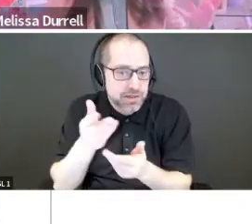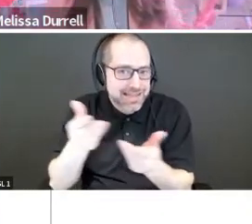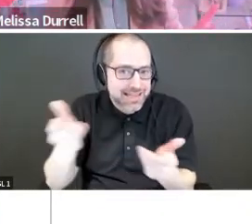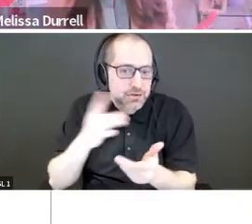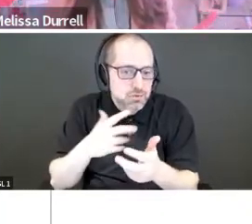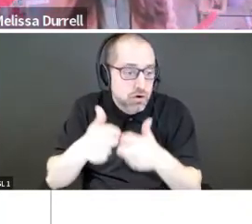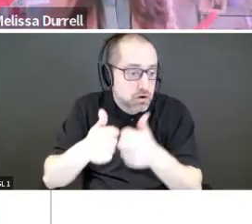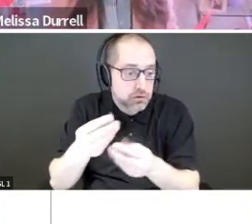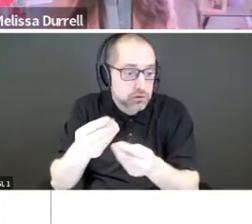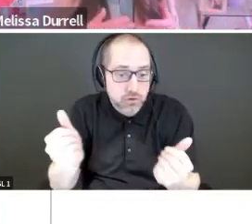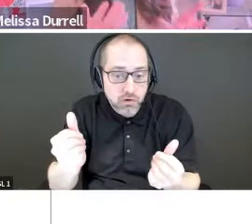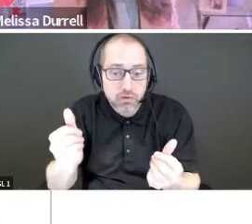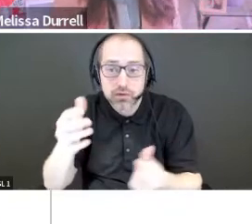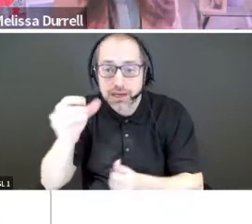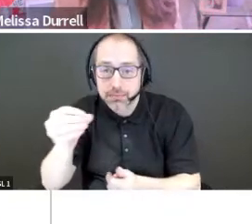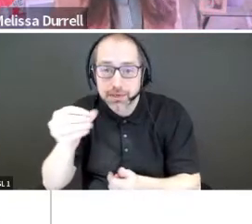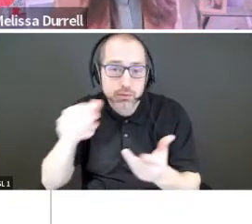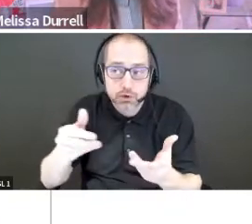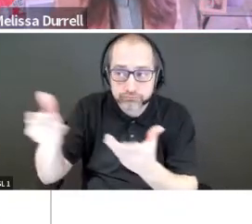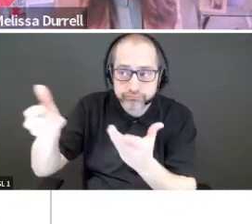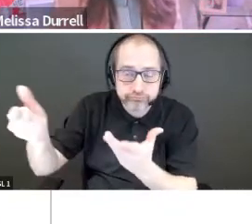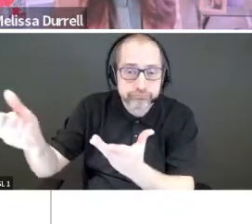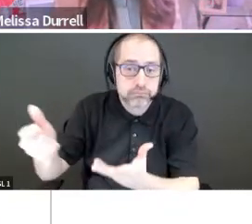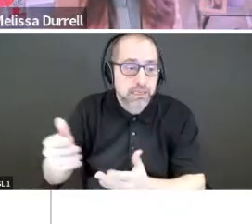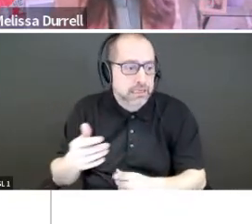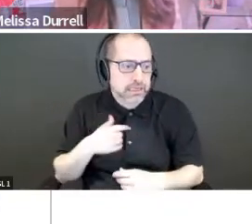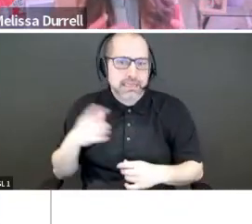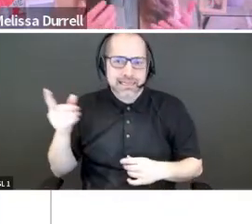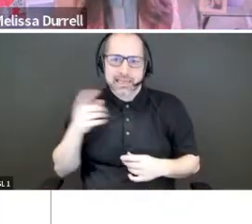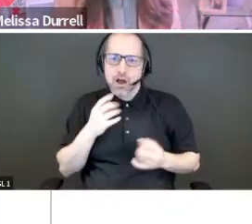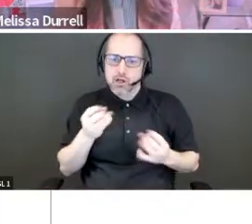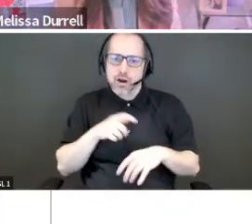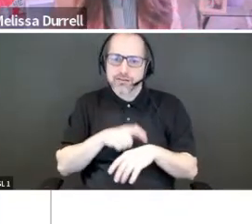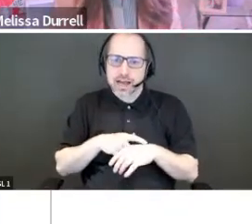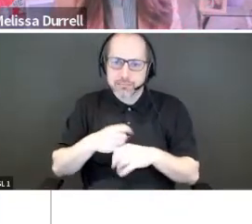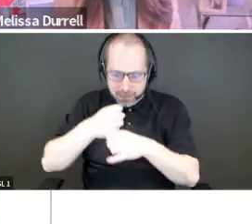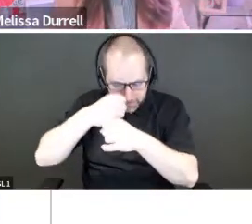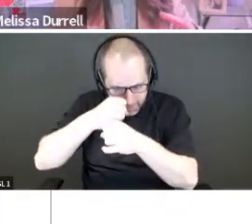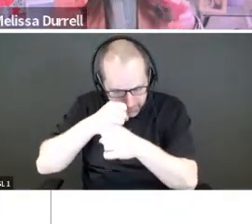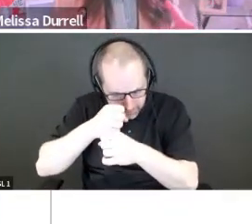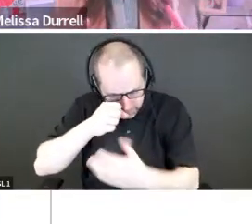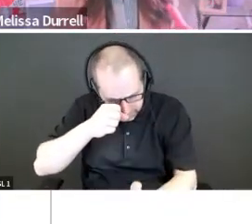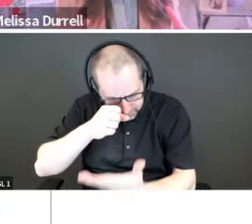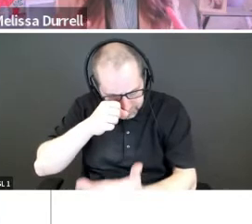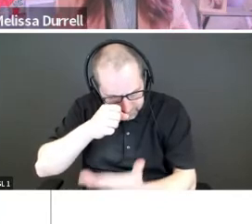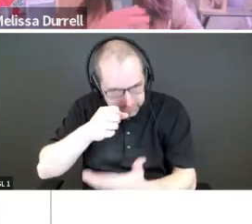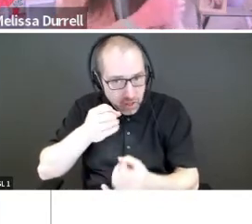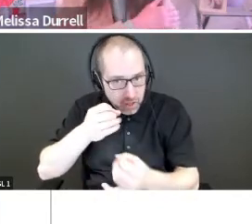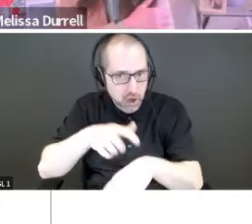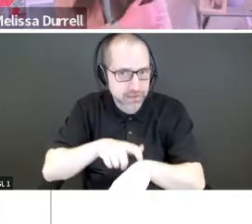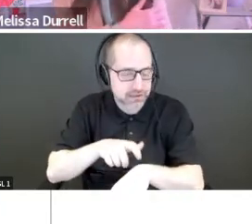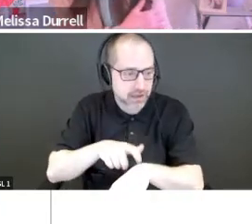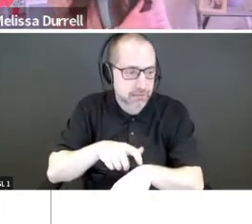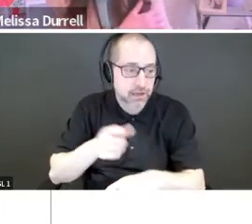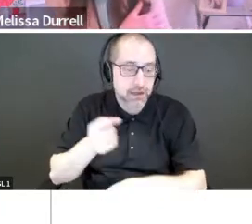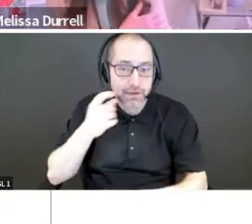solve, the companies that you want to bring forward, he spent a lot of time looking in a microscope. But what he did notice was a lot of the times